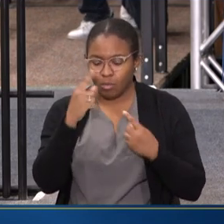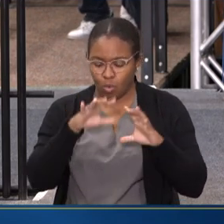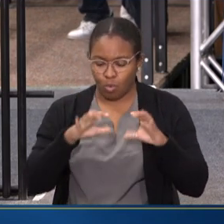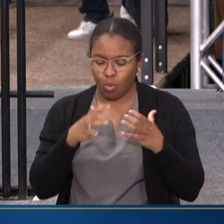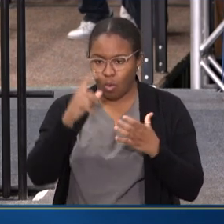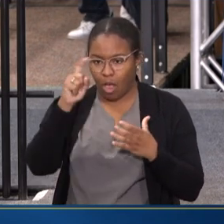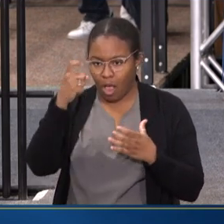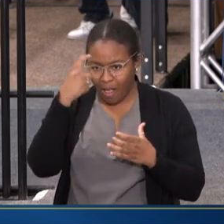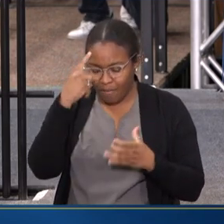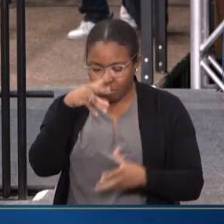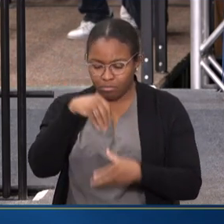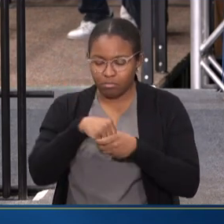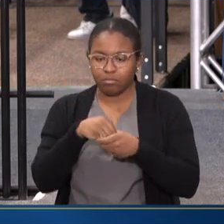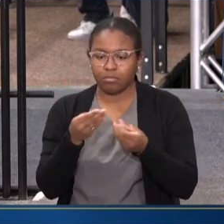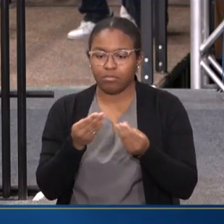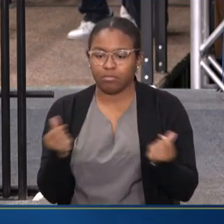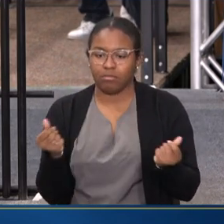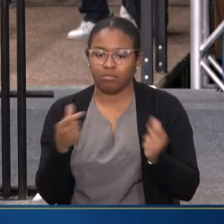solution.